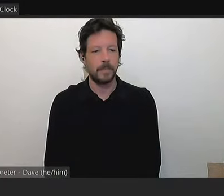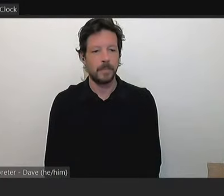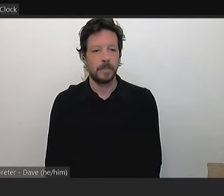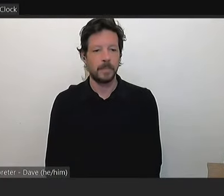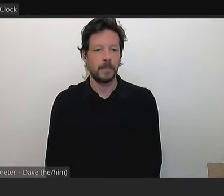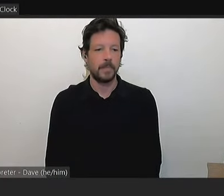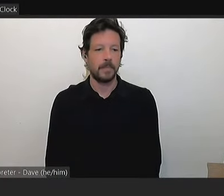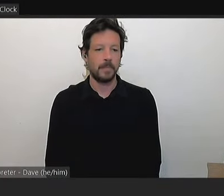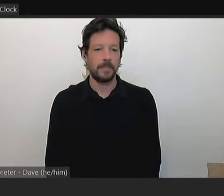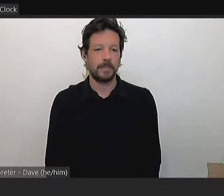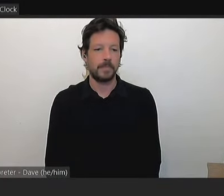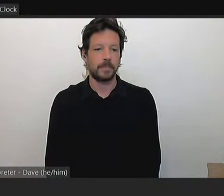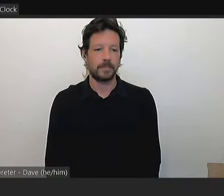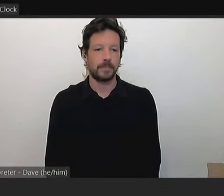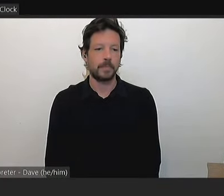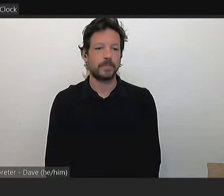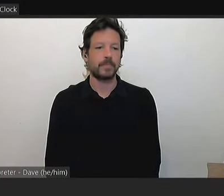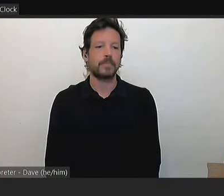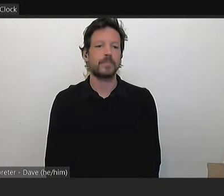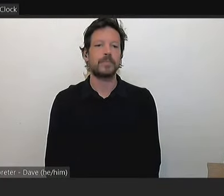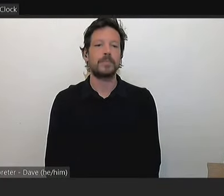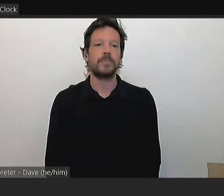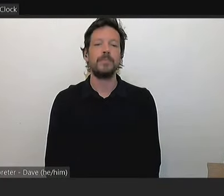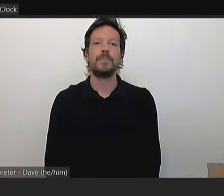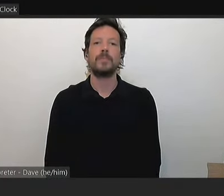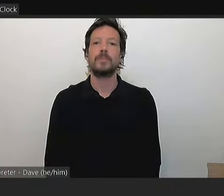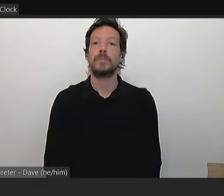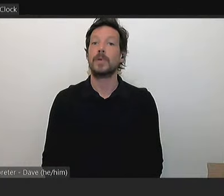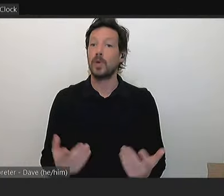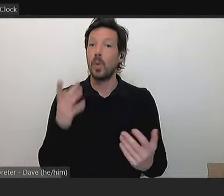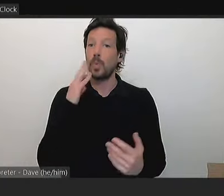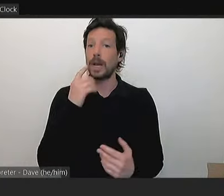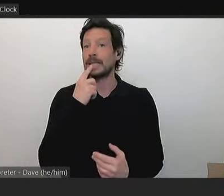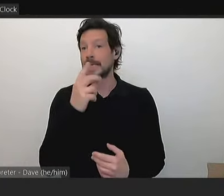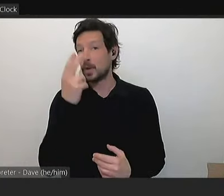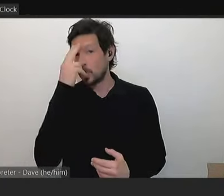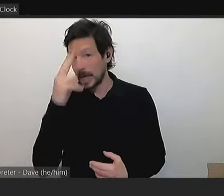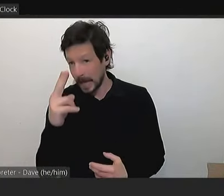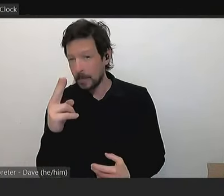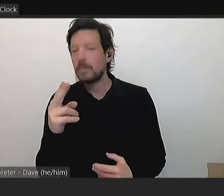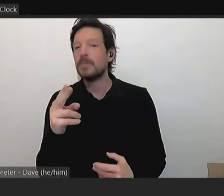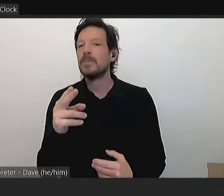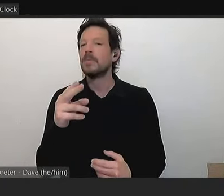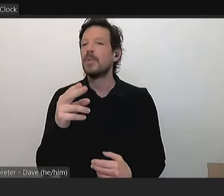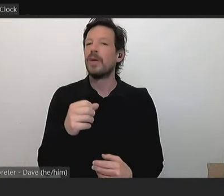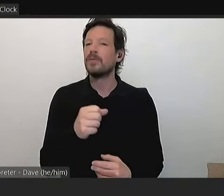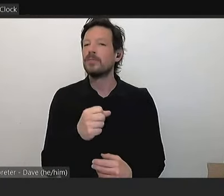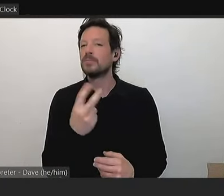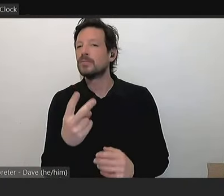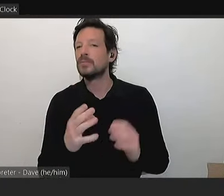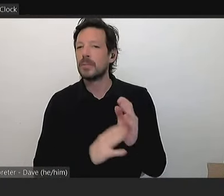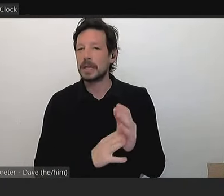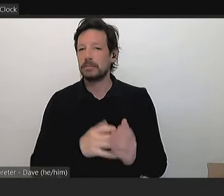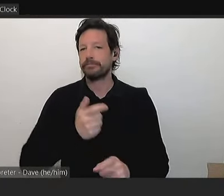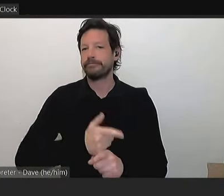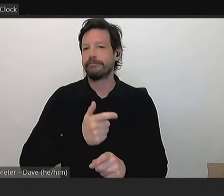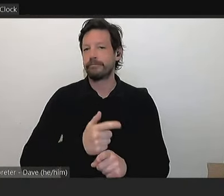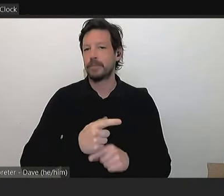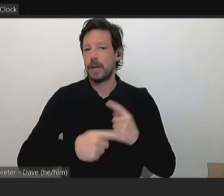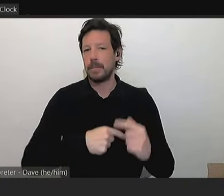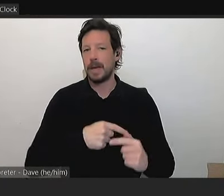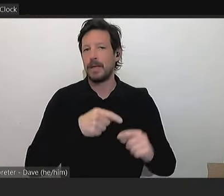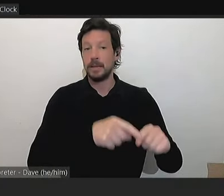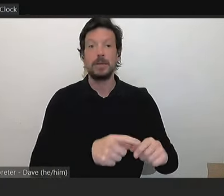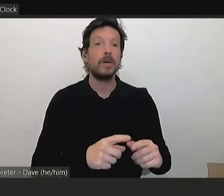So the submitters I have this evening, when I call your name, you have a couple of minutes to speak on the item. I have John